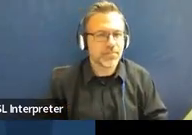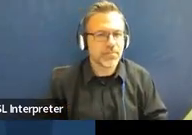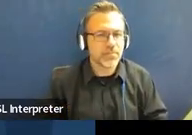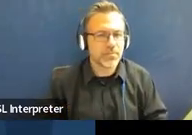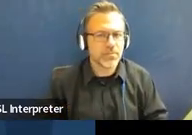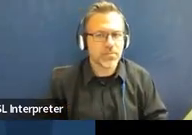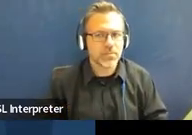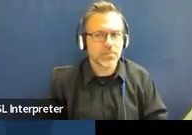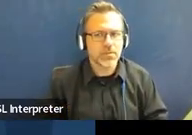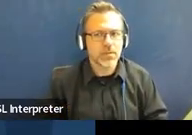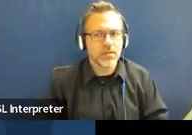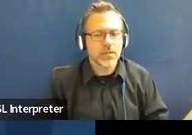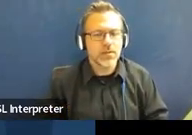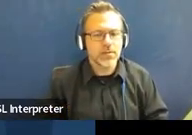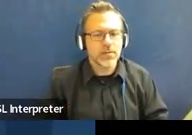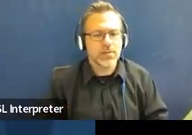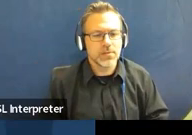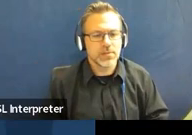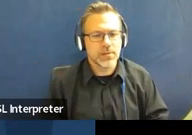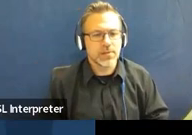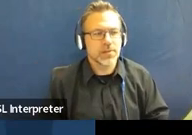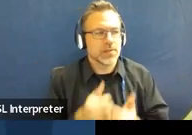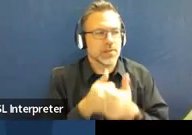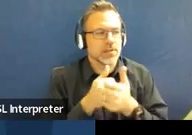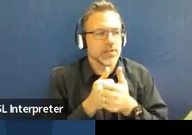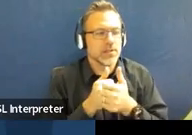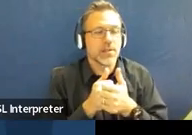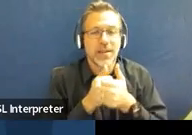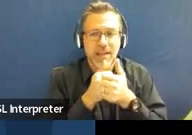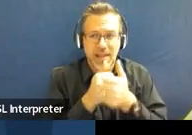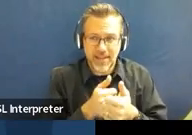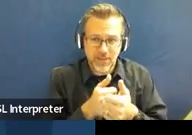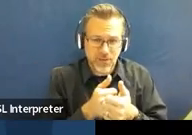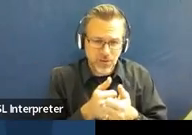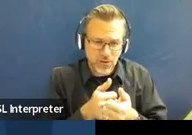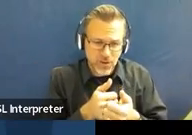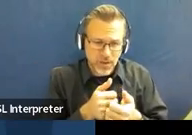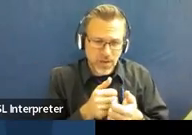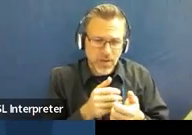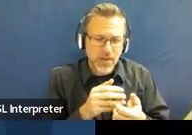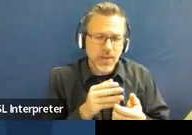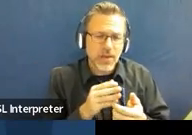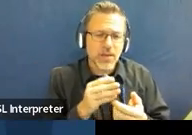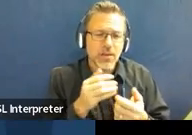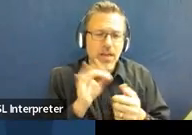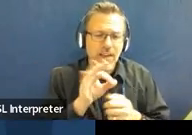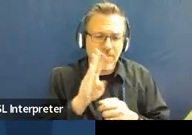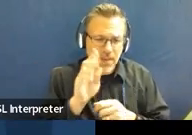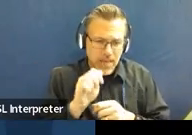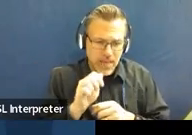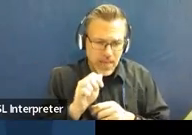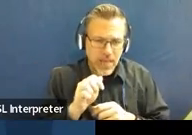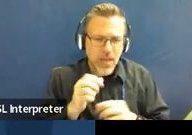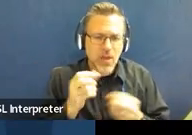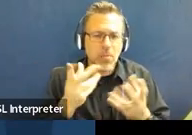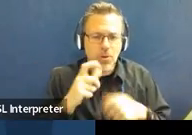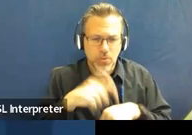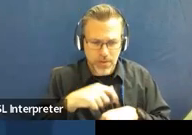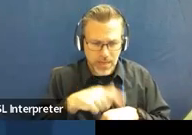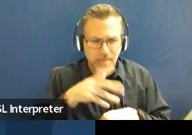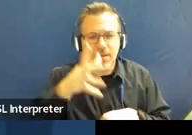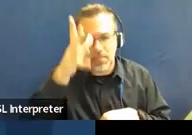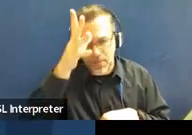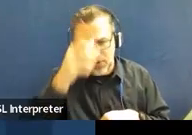Following a manifest determination, school tries to get consent for FBA, multiple attempts, parent verbalizes they will sign but never do.